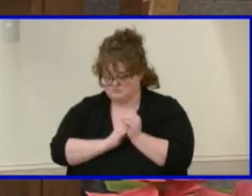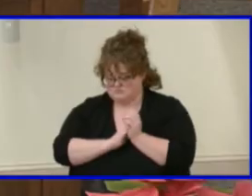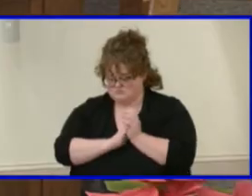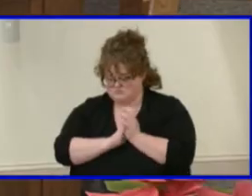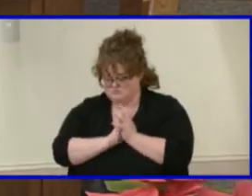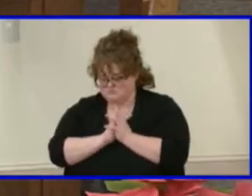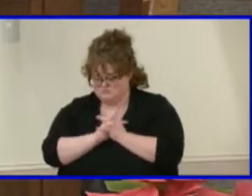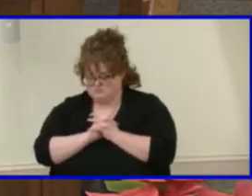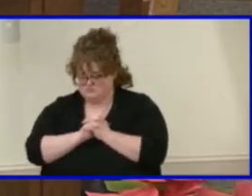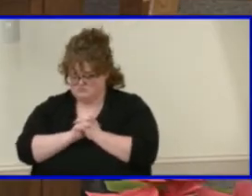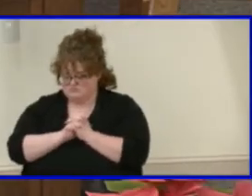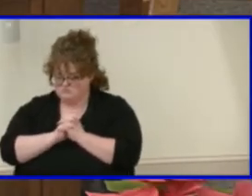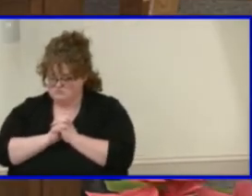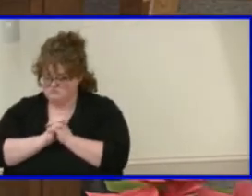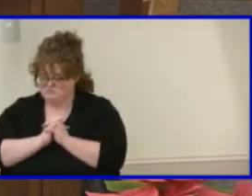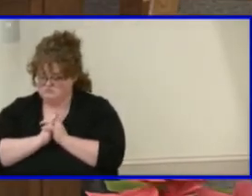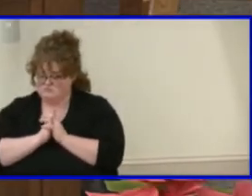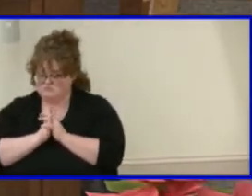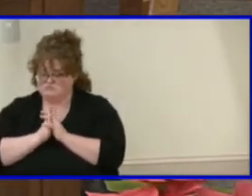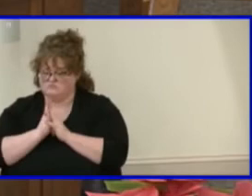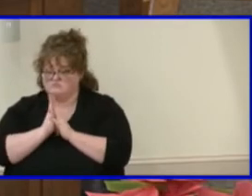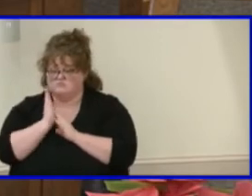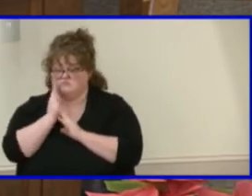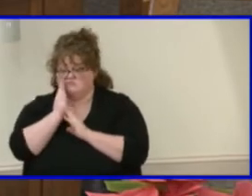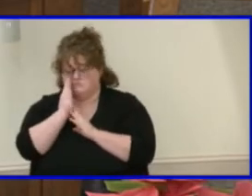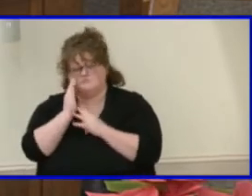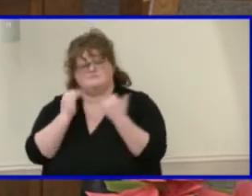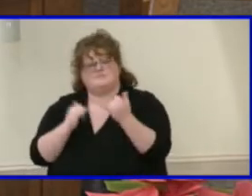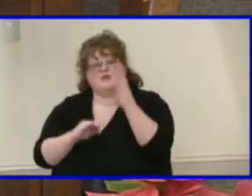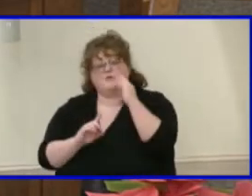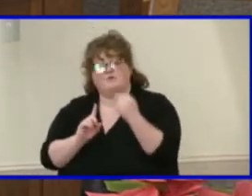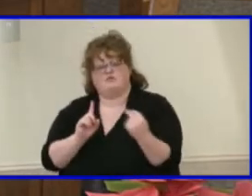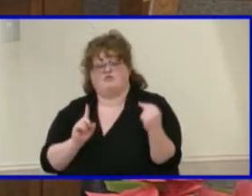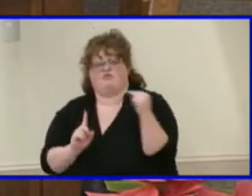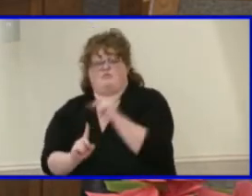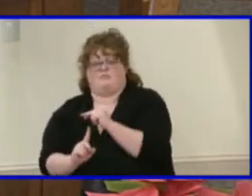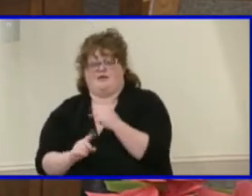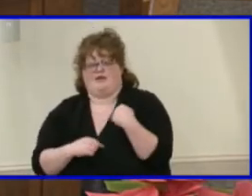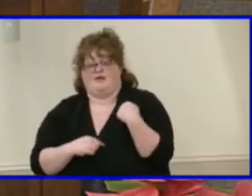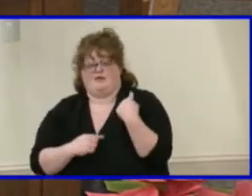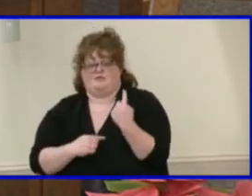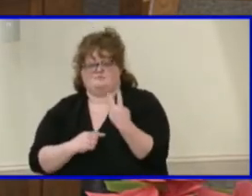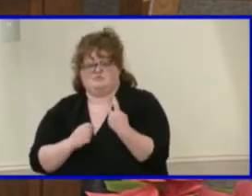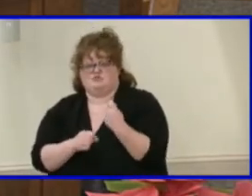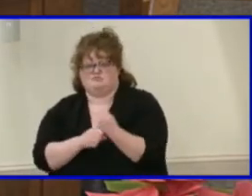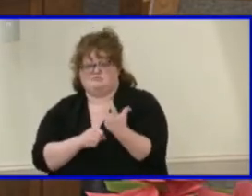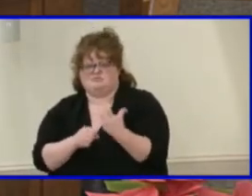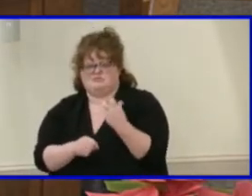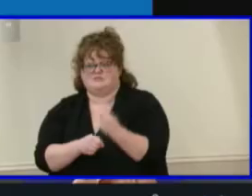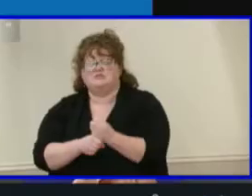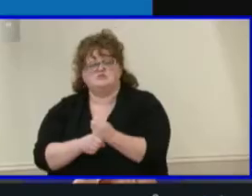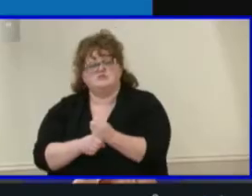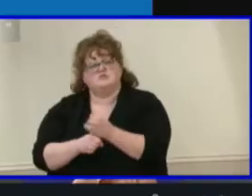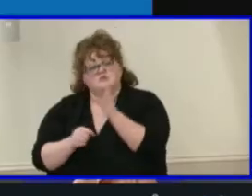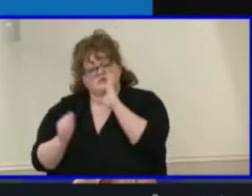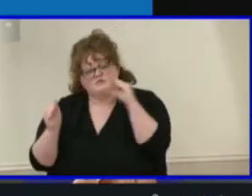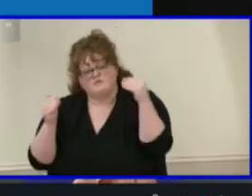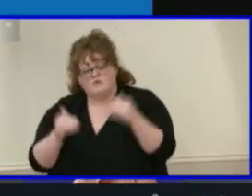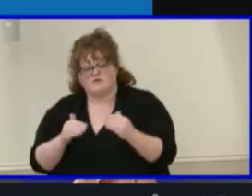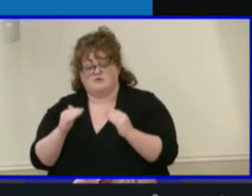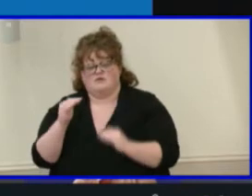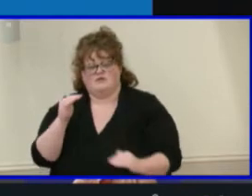Now let's take a moment to walk through the past few years of data with an intentional focus on equity